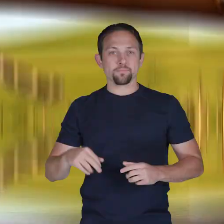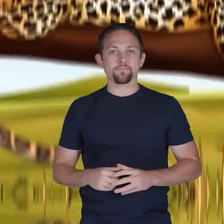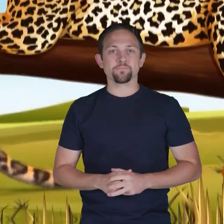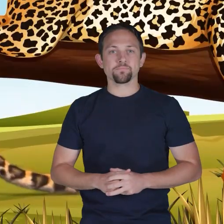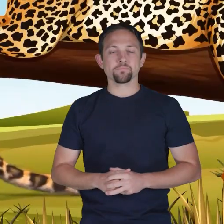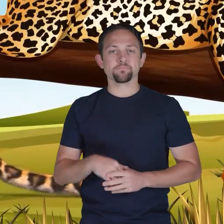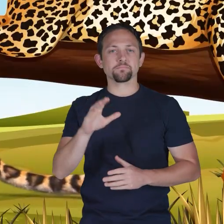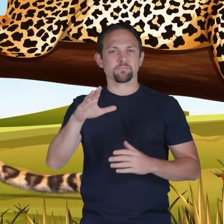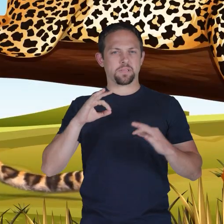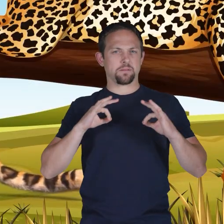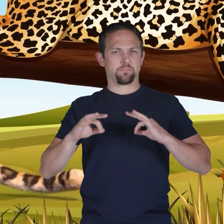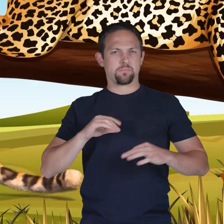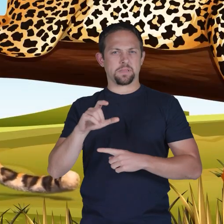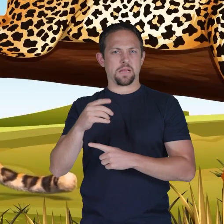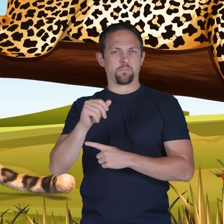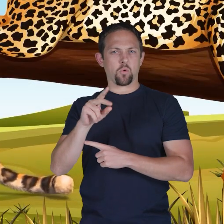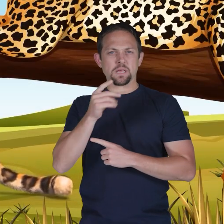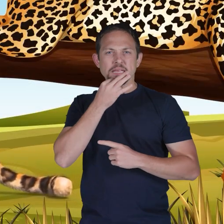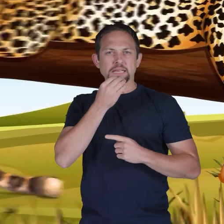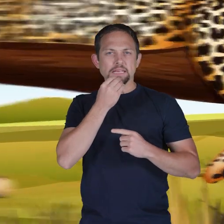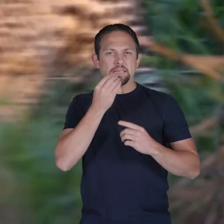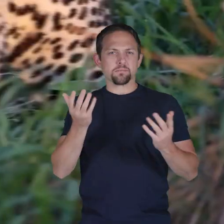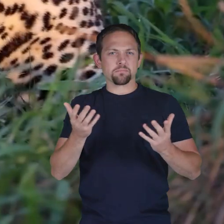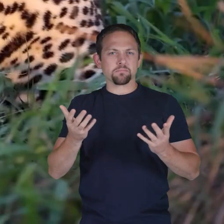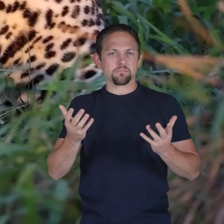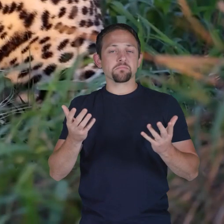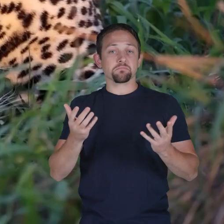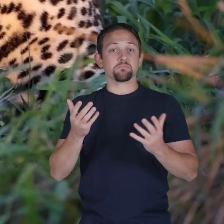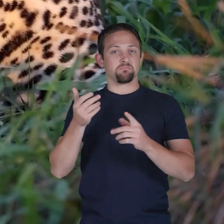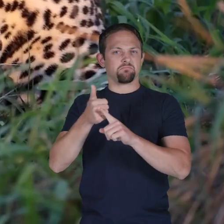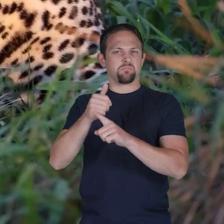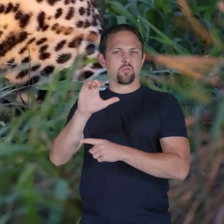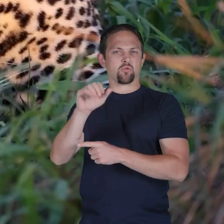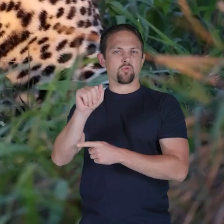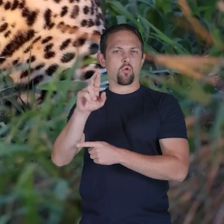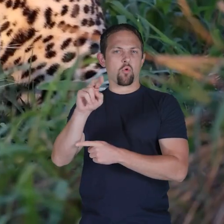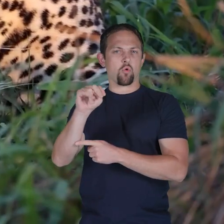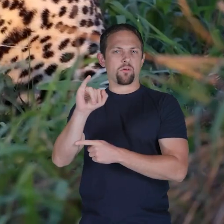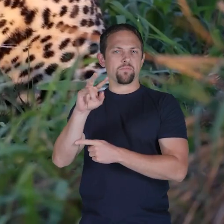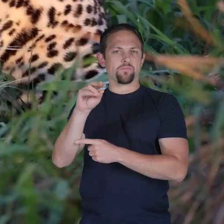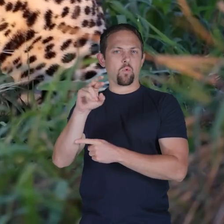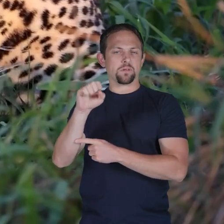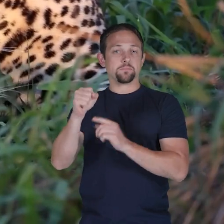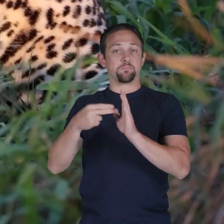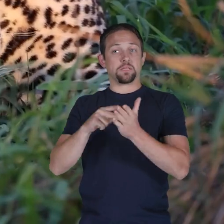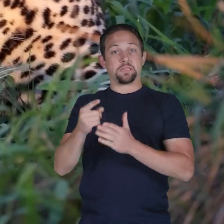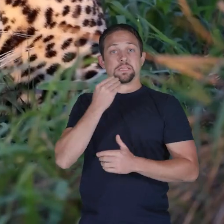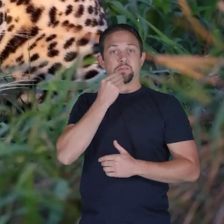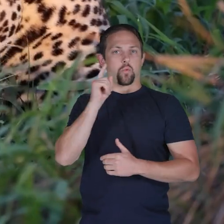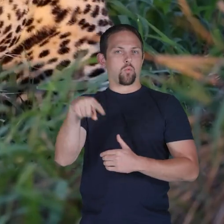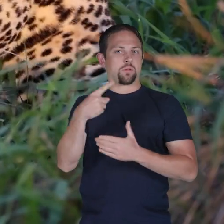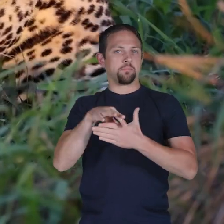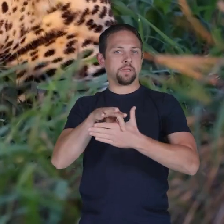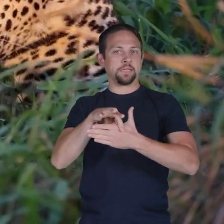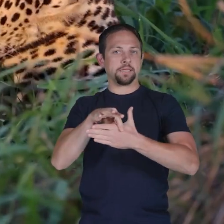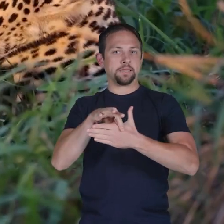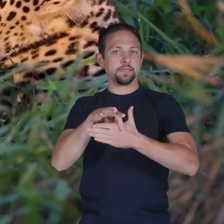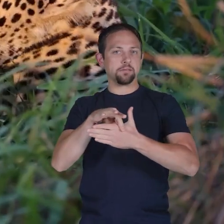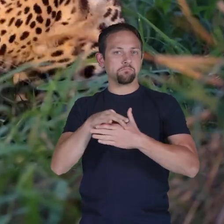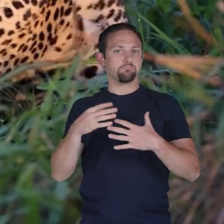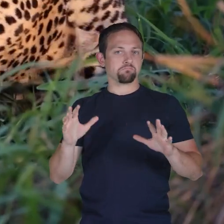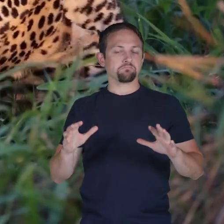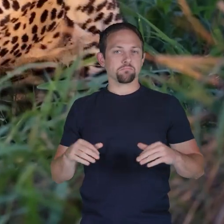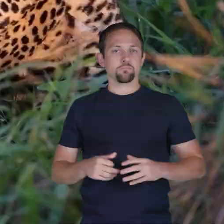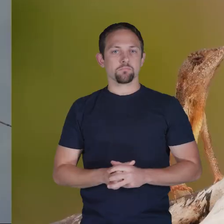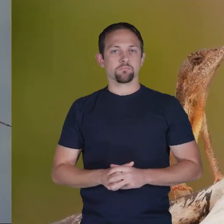what do leopards eat leopards are carnivores which means they eat only